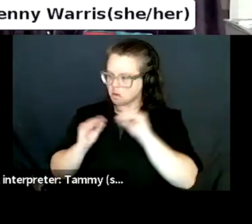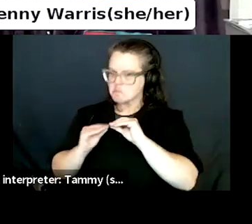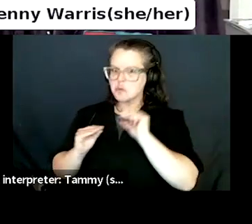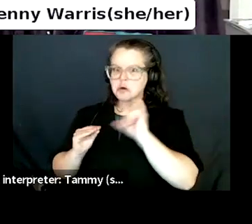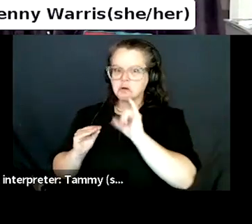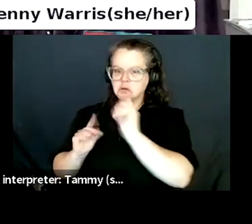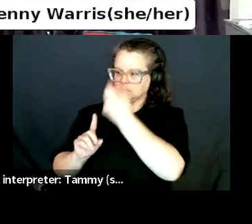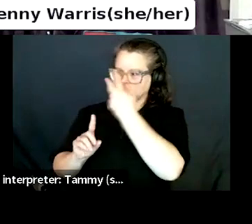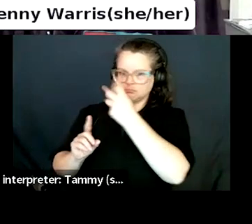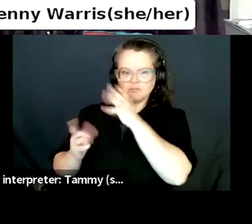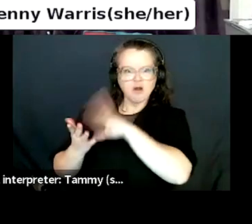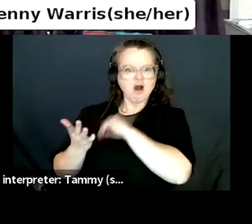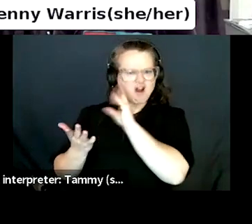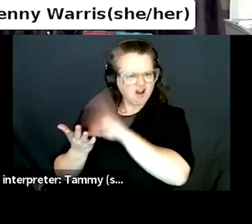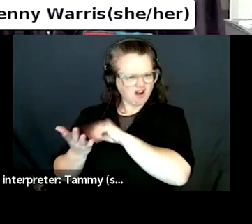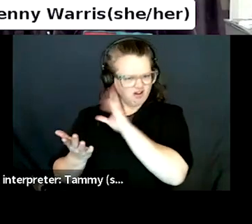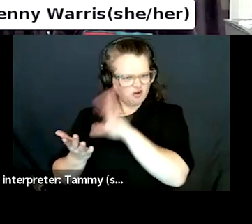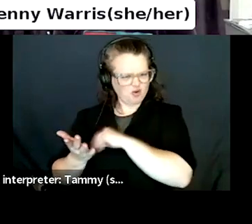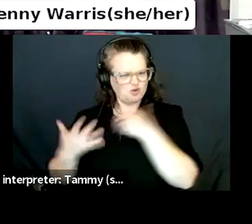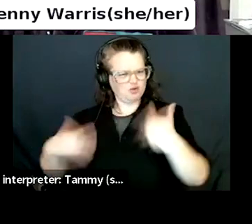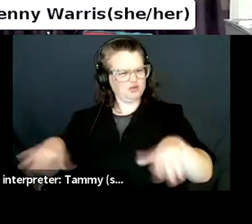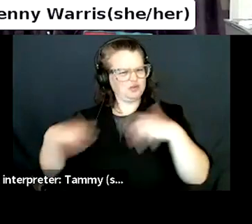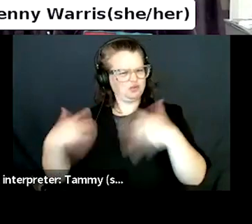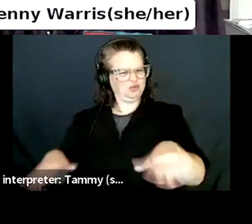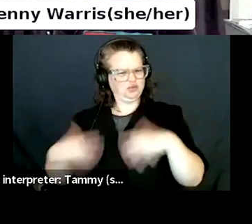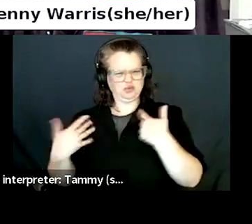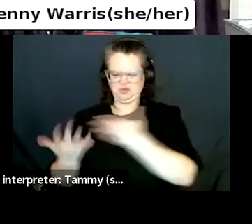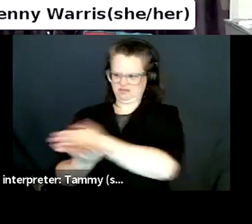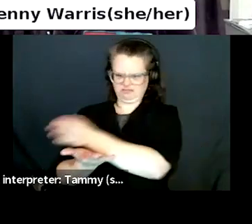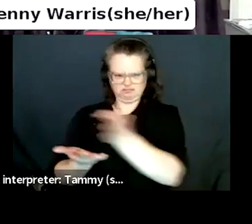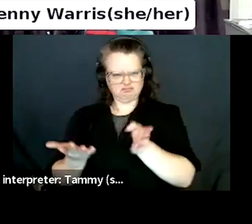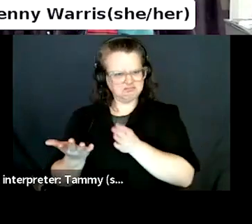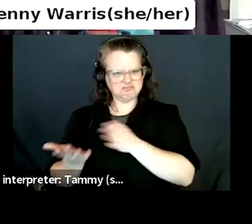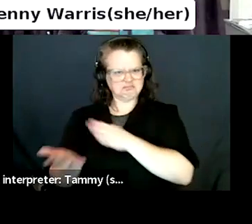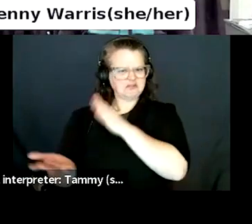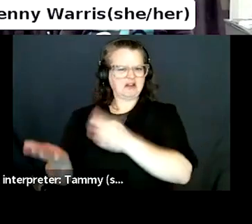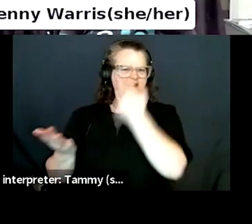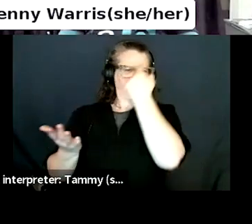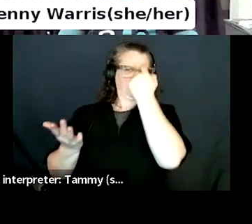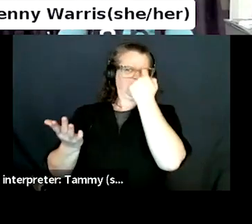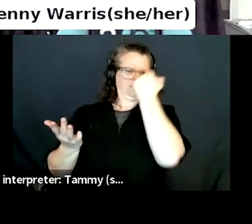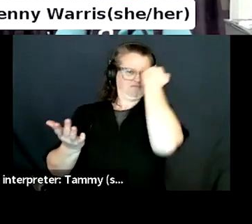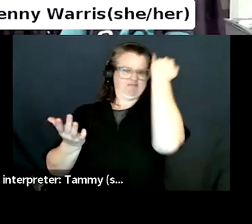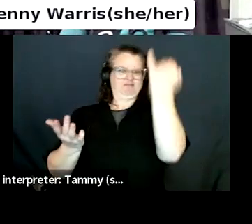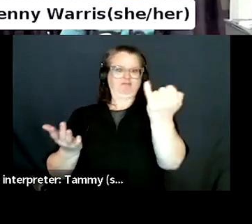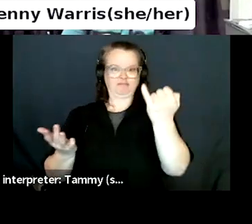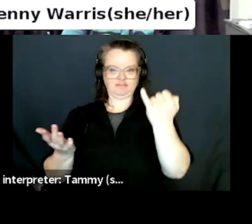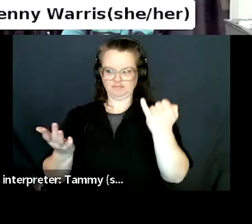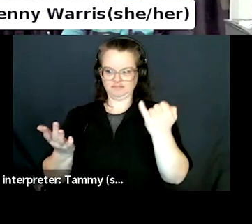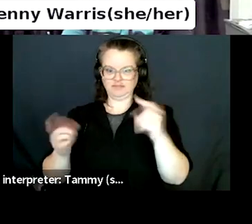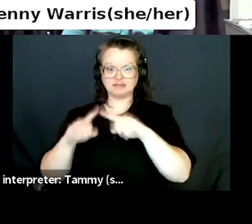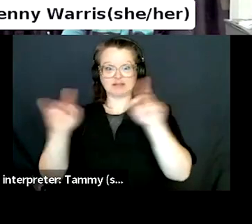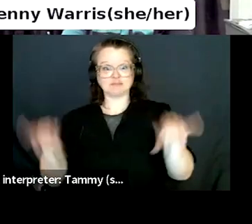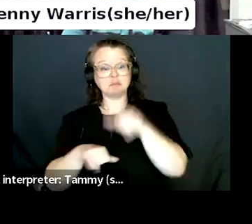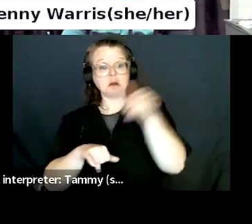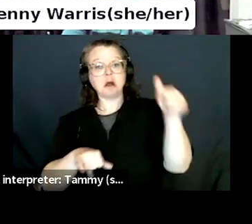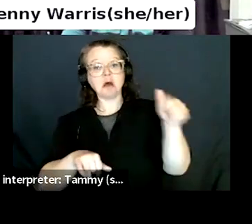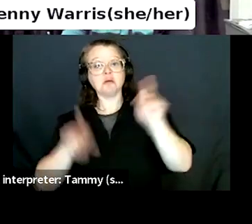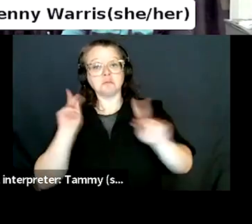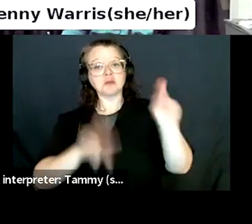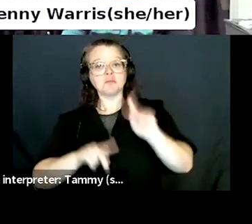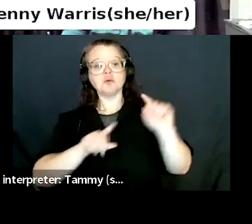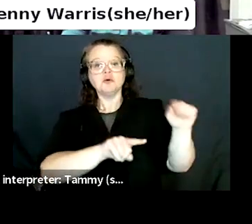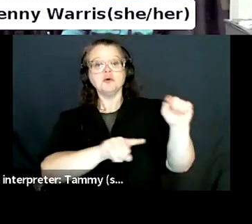trade. So it, it looked, it looked like a real thing rather than a stepping stone moment passing thing.